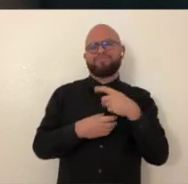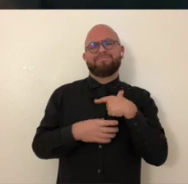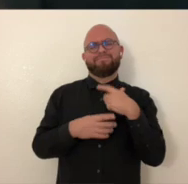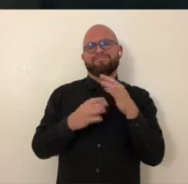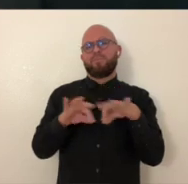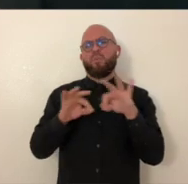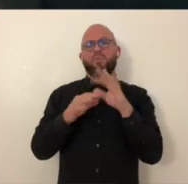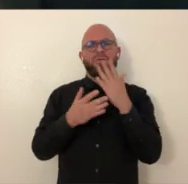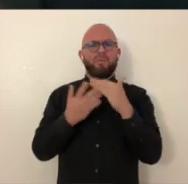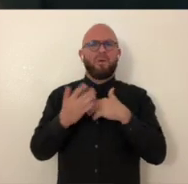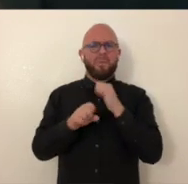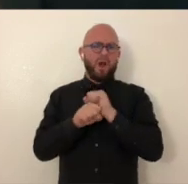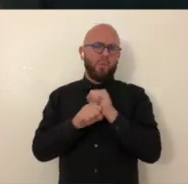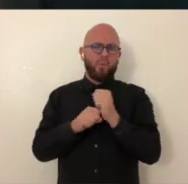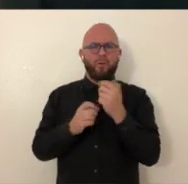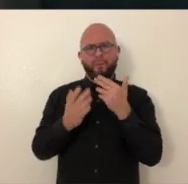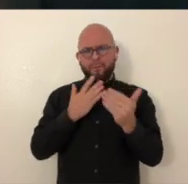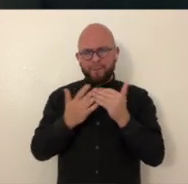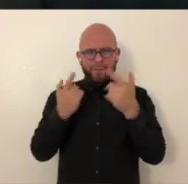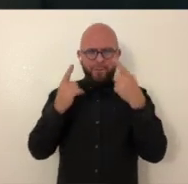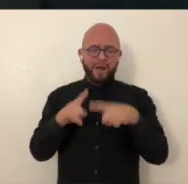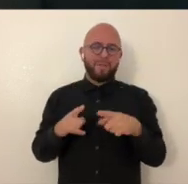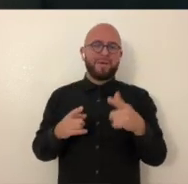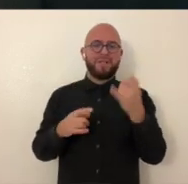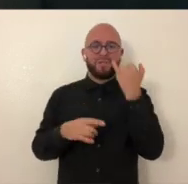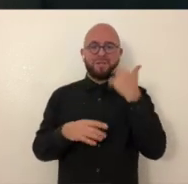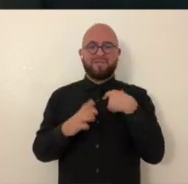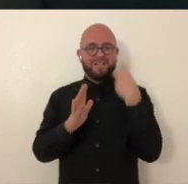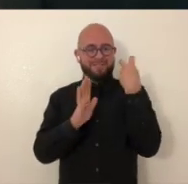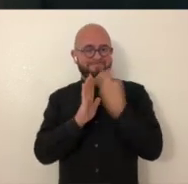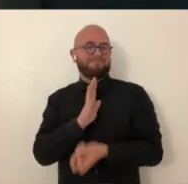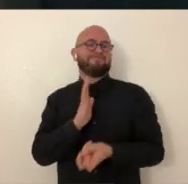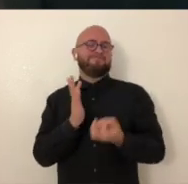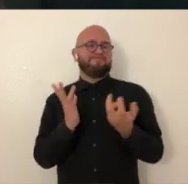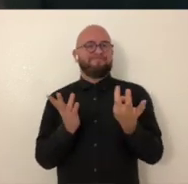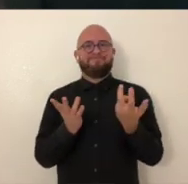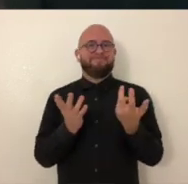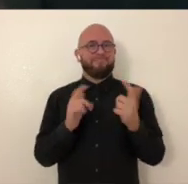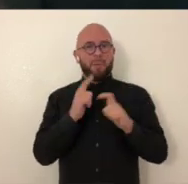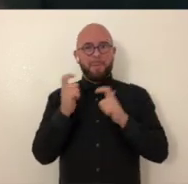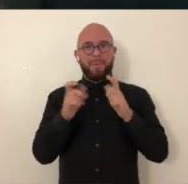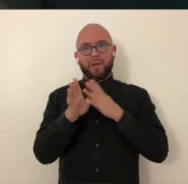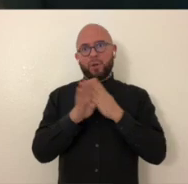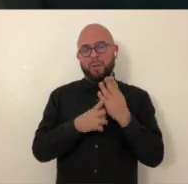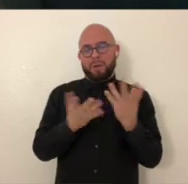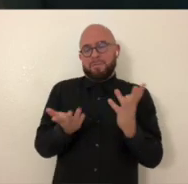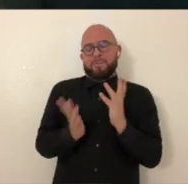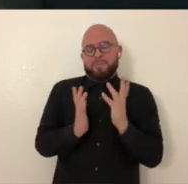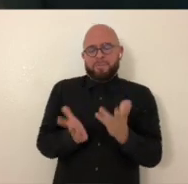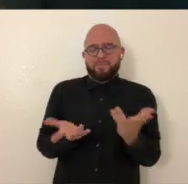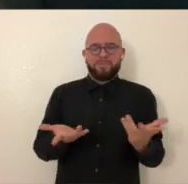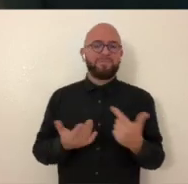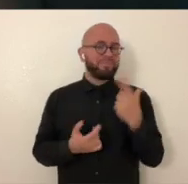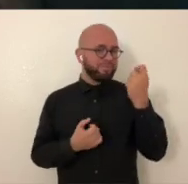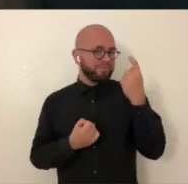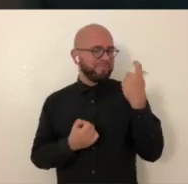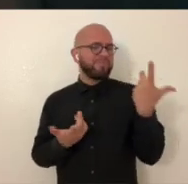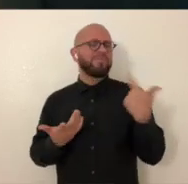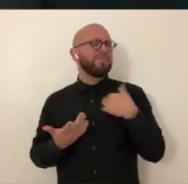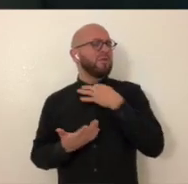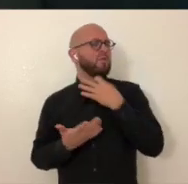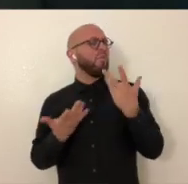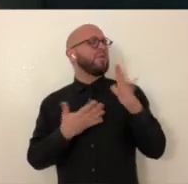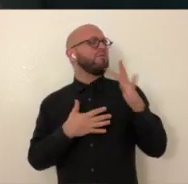skills with others will always be an important part of my practice, regardless of if I go into that as a, as a big